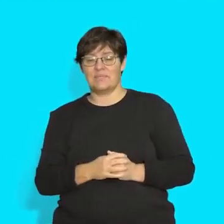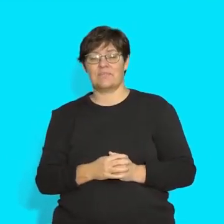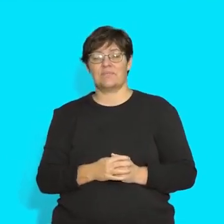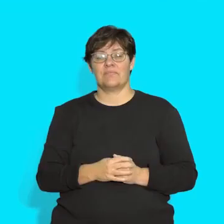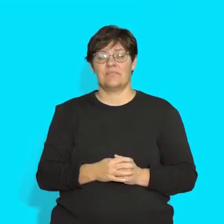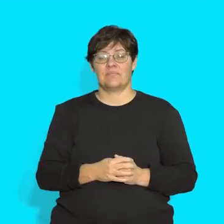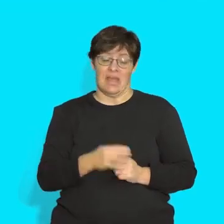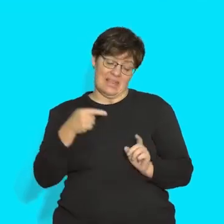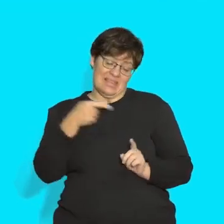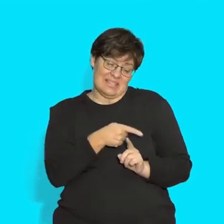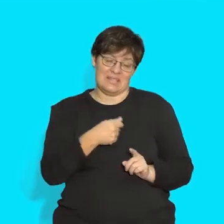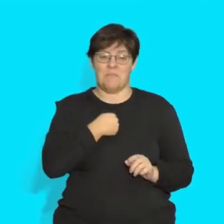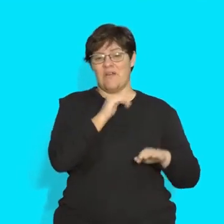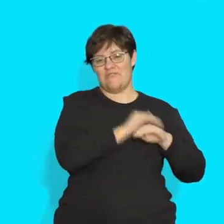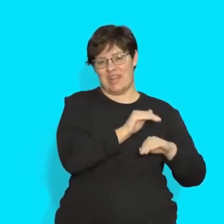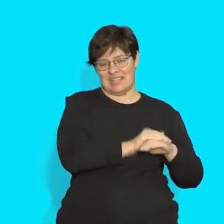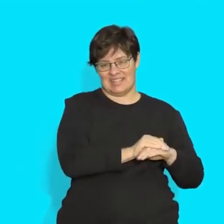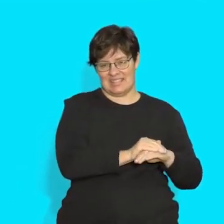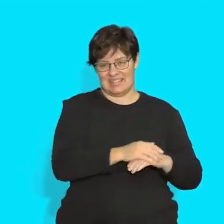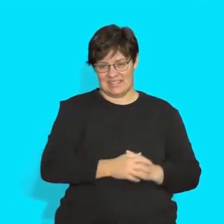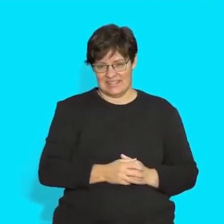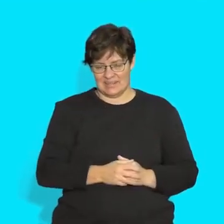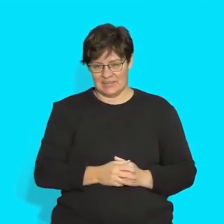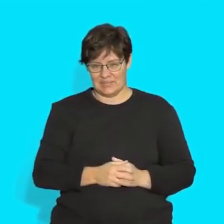Say, this is my friend.